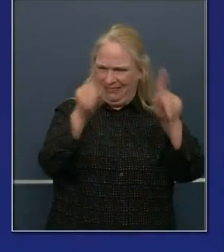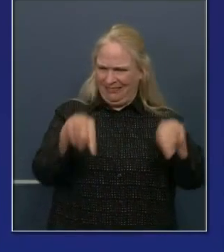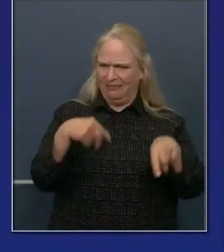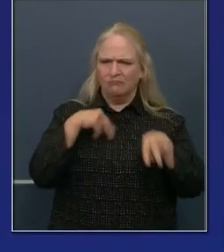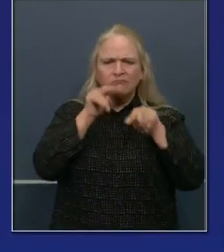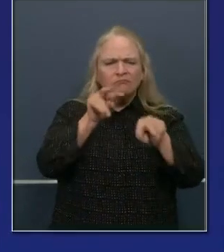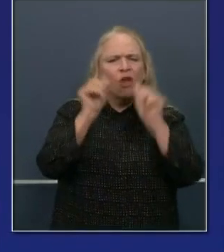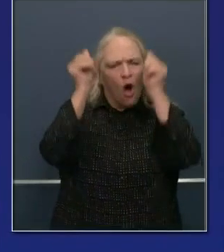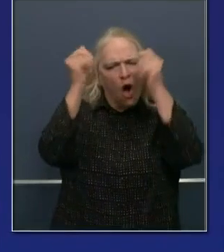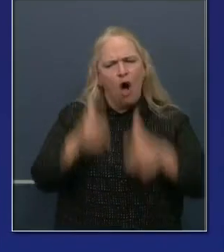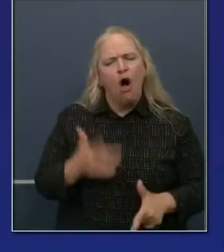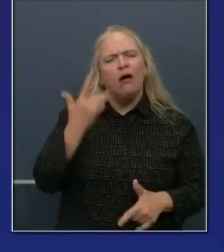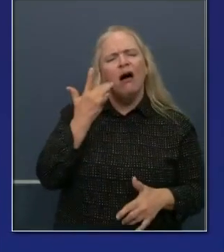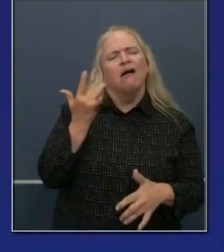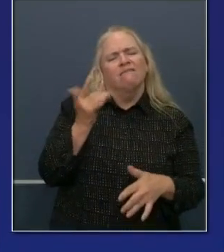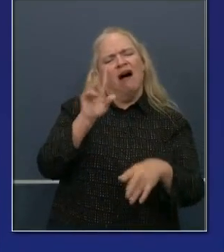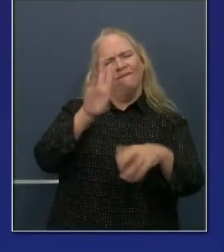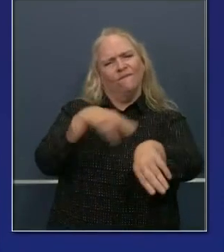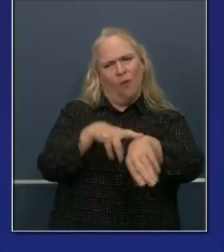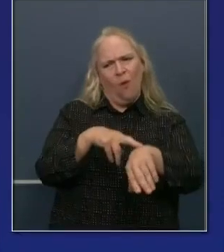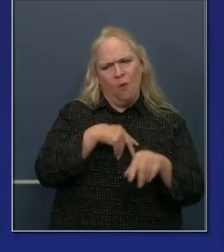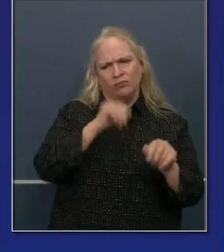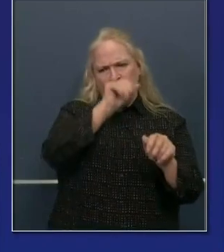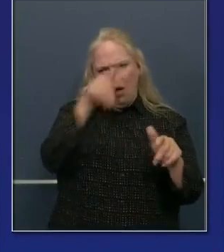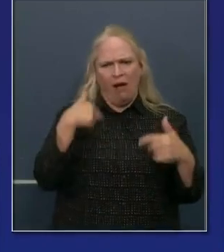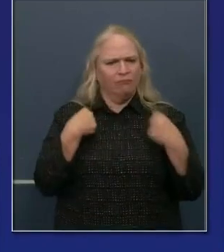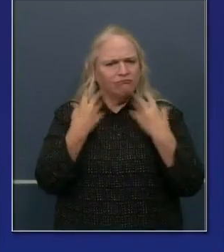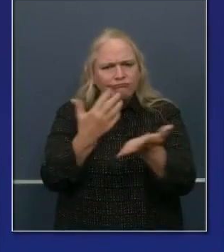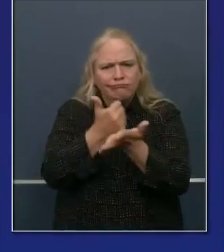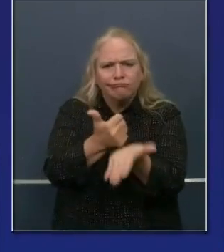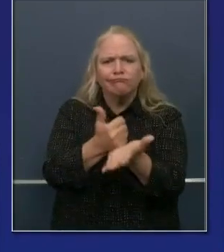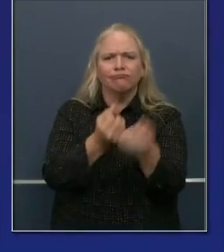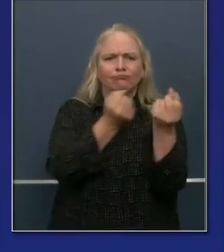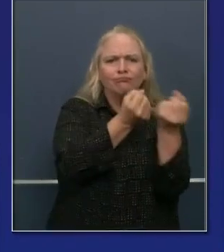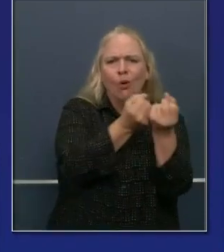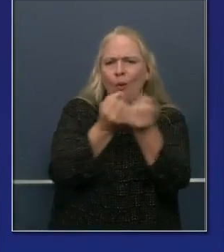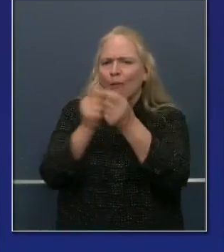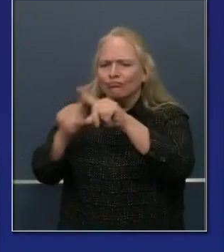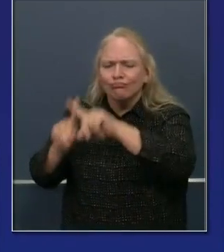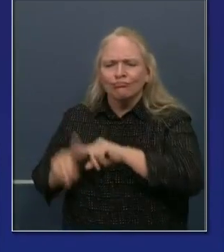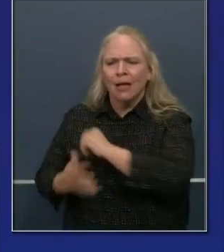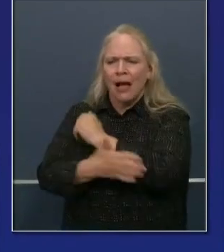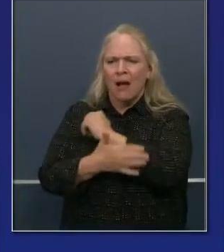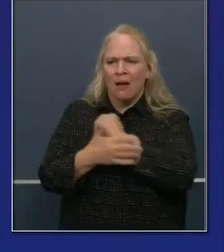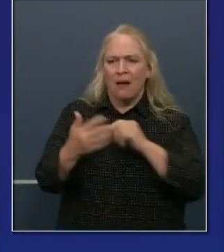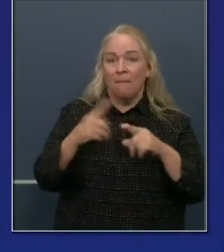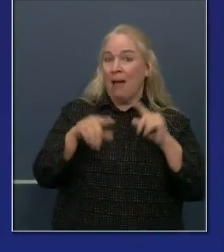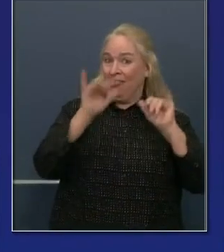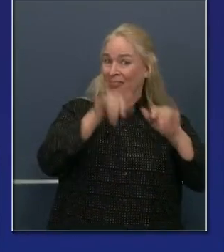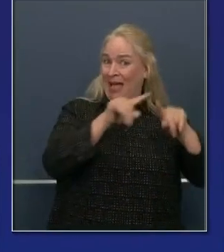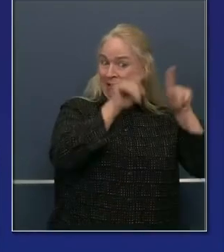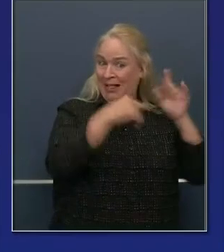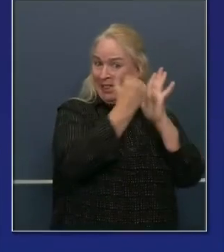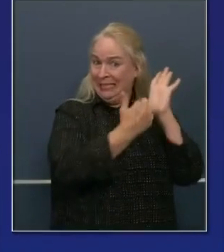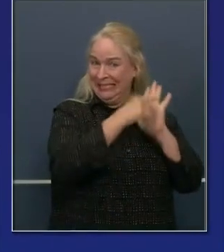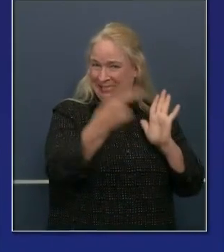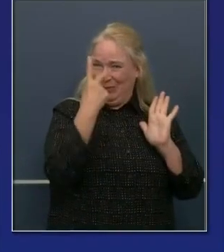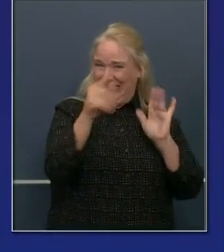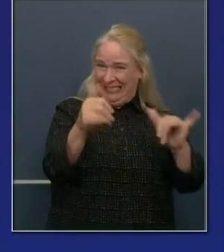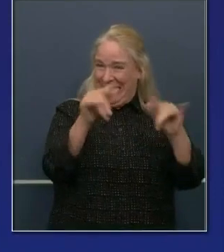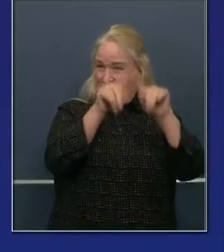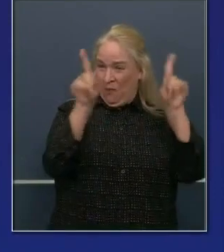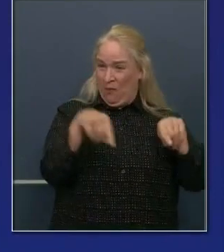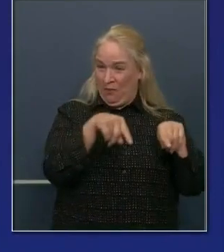provide additional technical assistance to the counties that you see on this list. The counties now you see on this list, total 30.